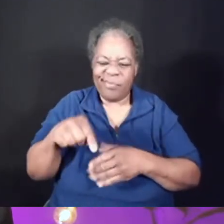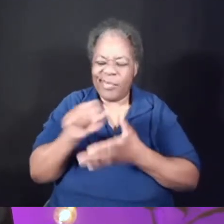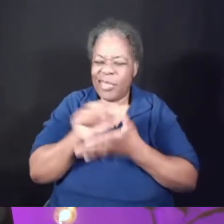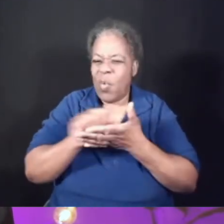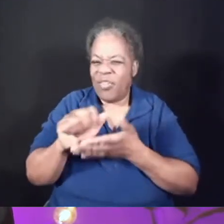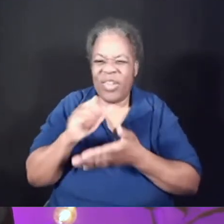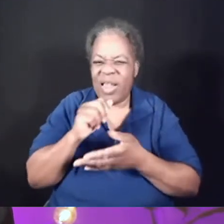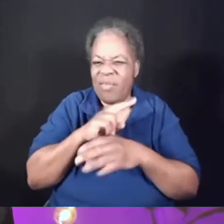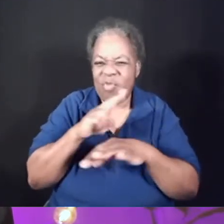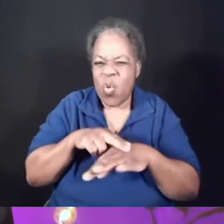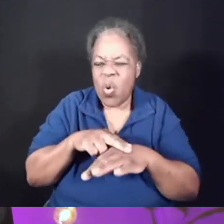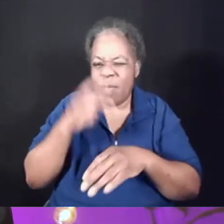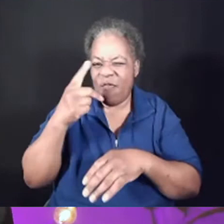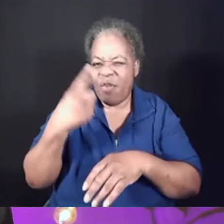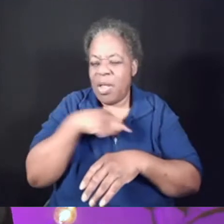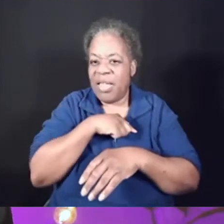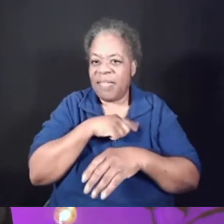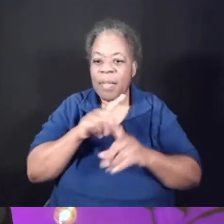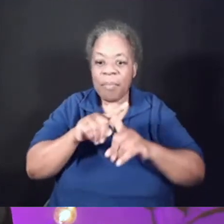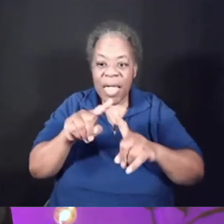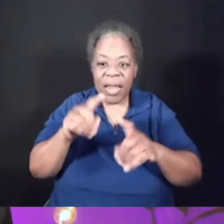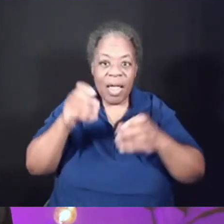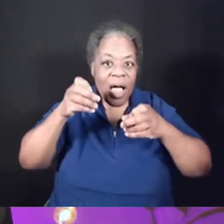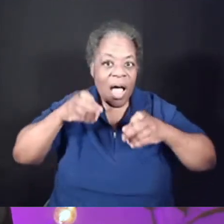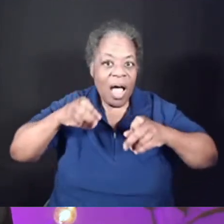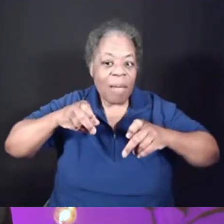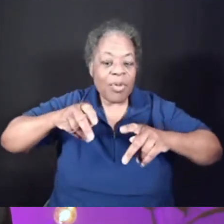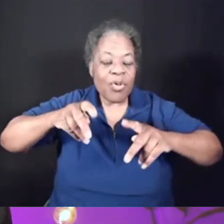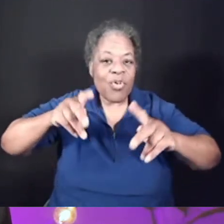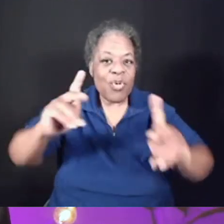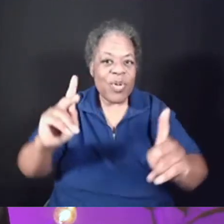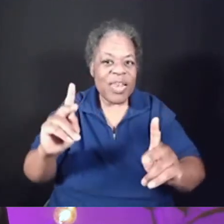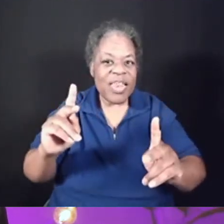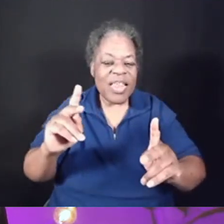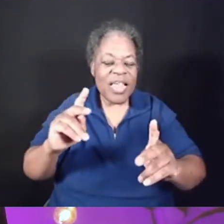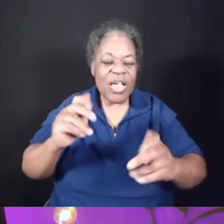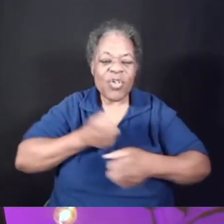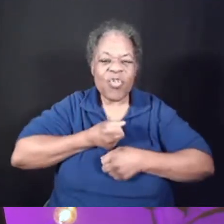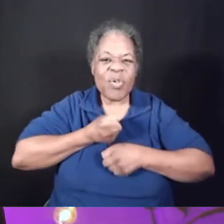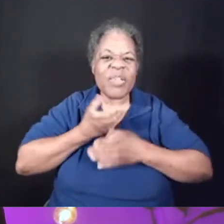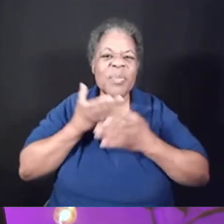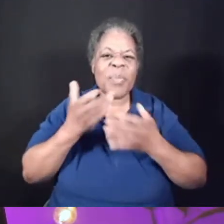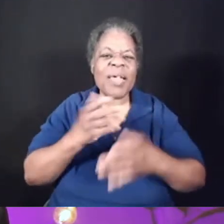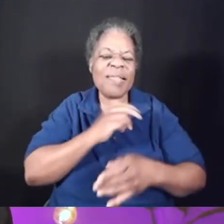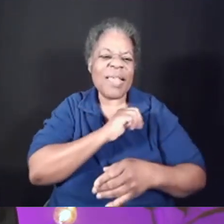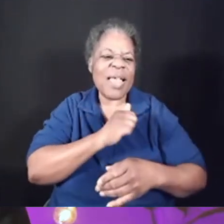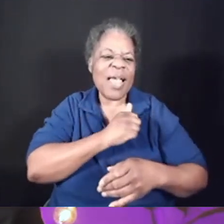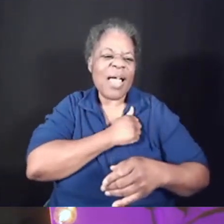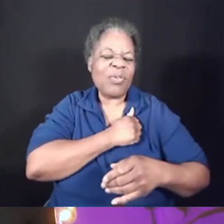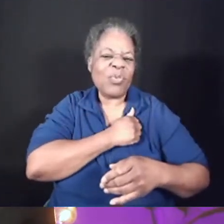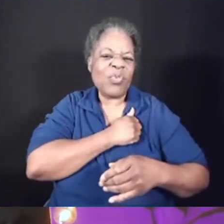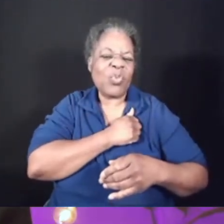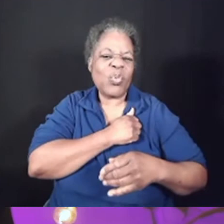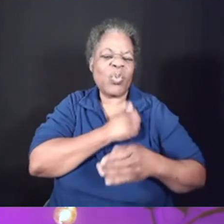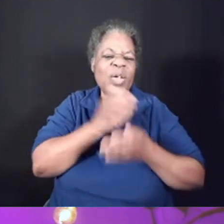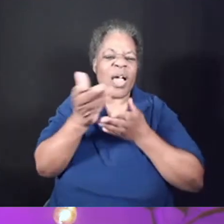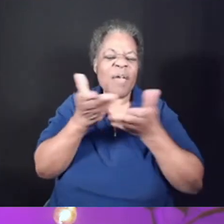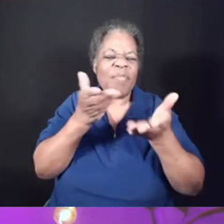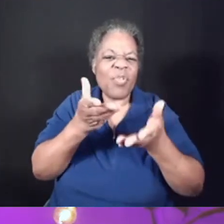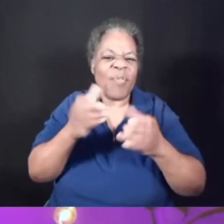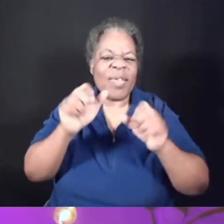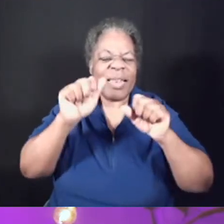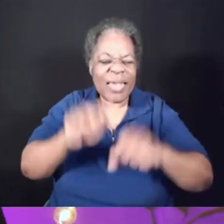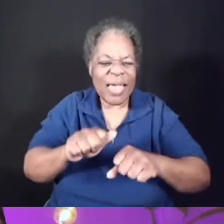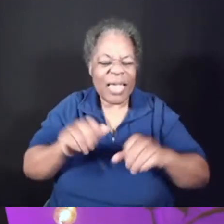But the opportunity to express the attitude behind it can be found anywhere. You can take on menial